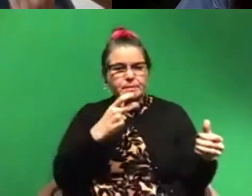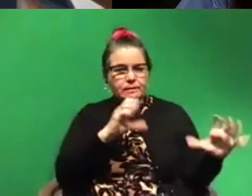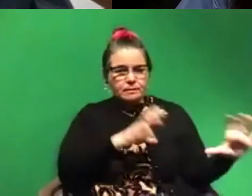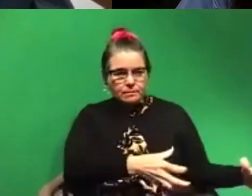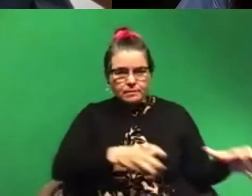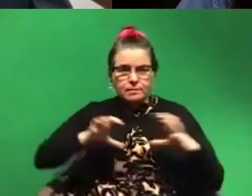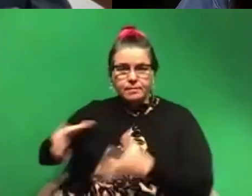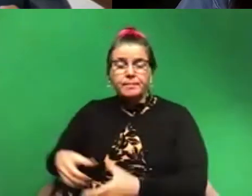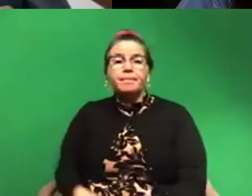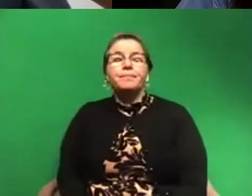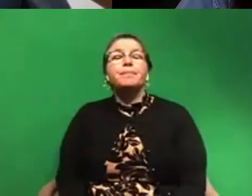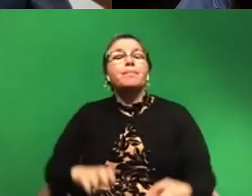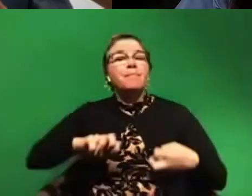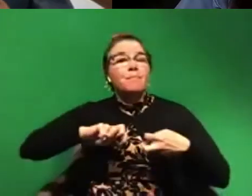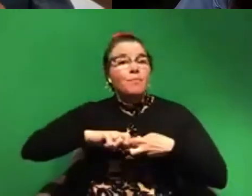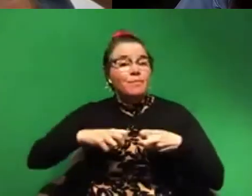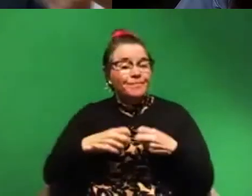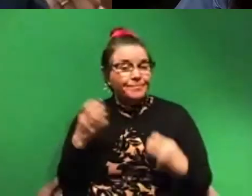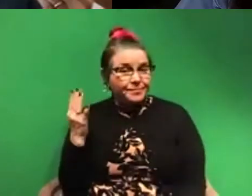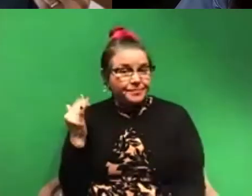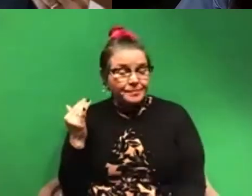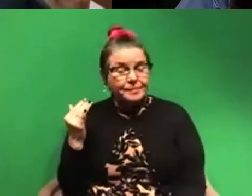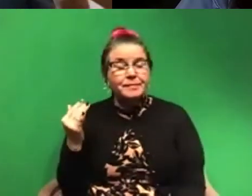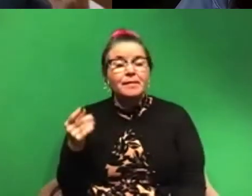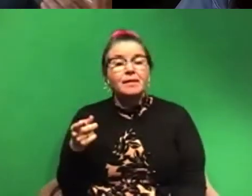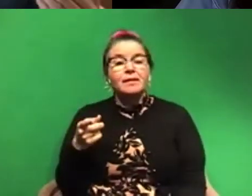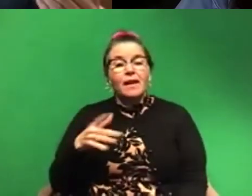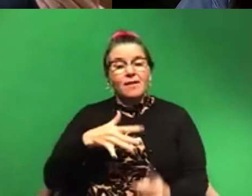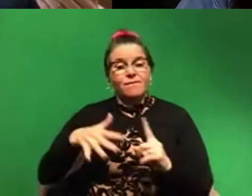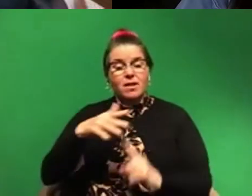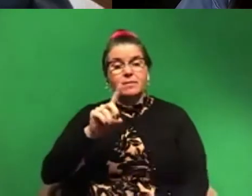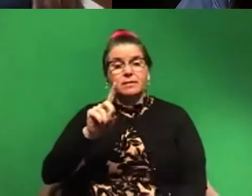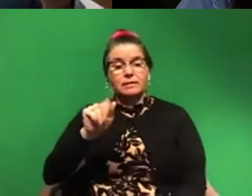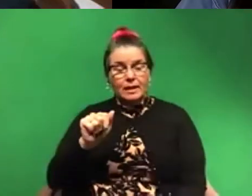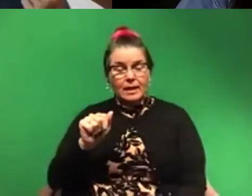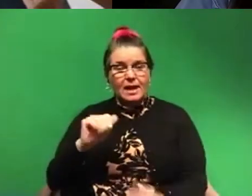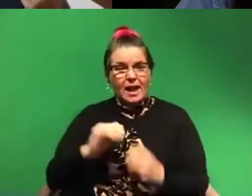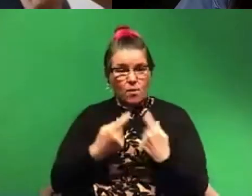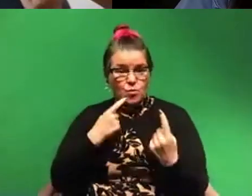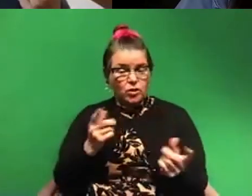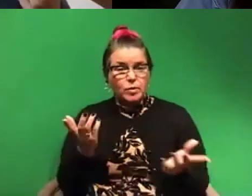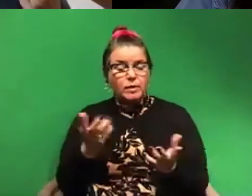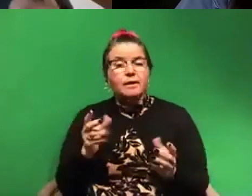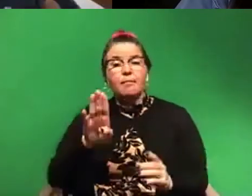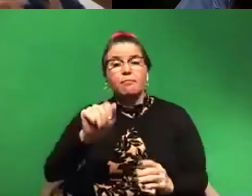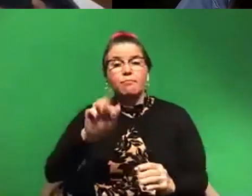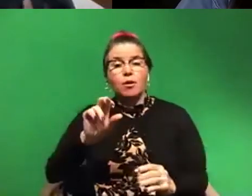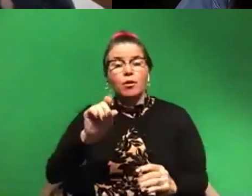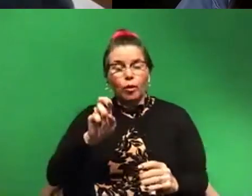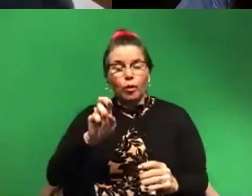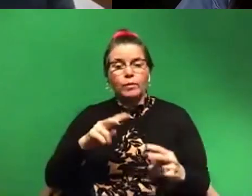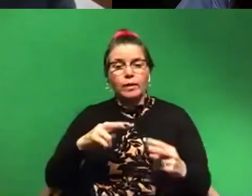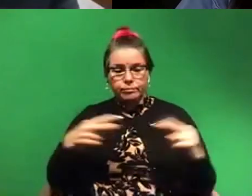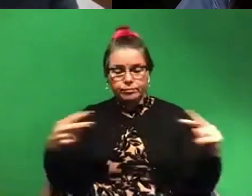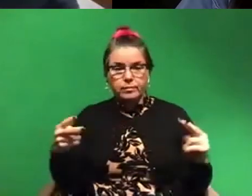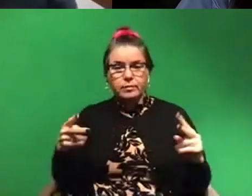a problem for us because the way this environmental DNA works is we get the barcode sequence from an organism. We then look it